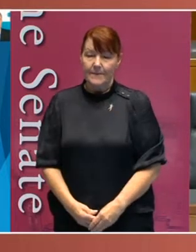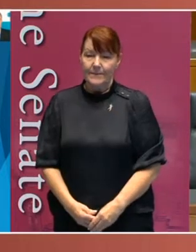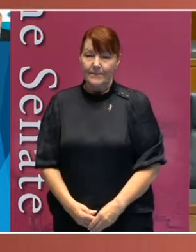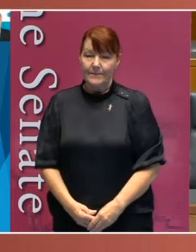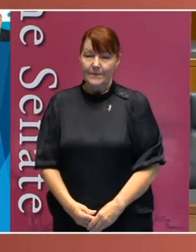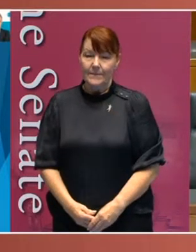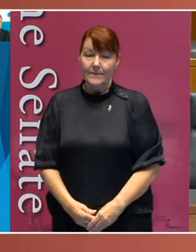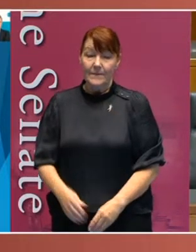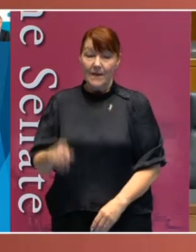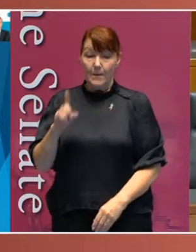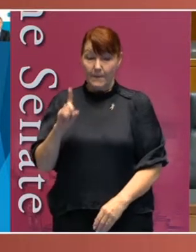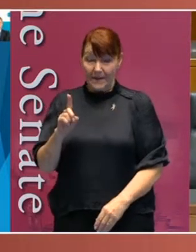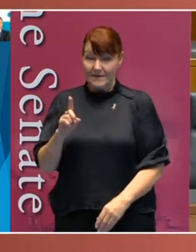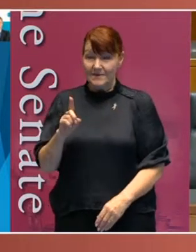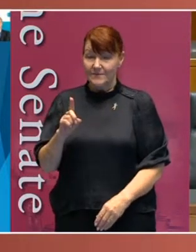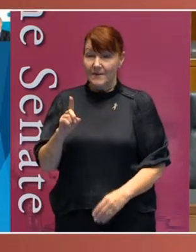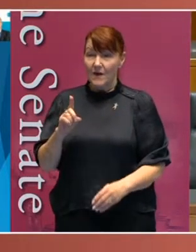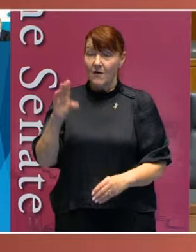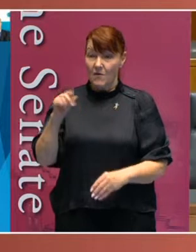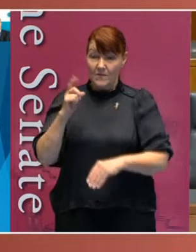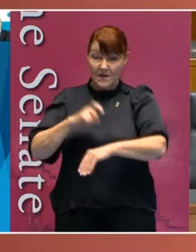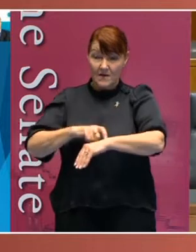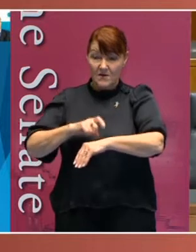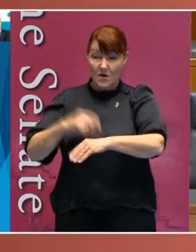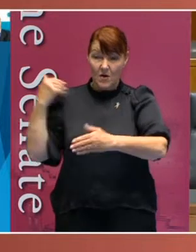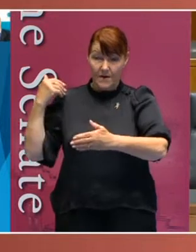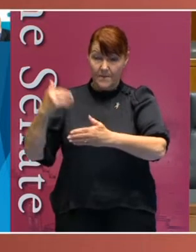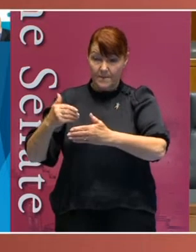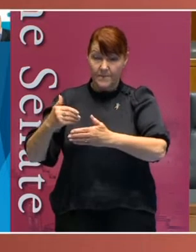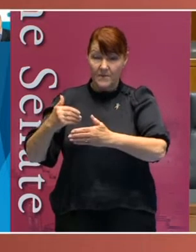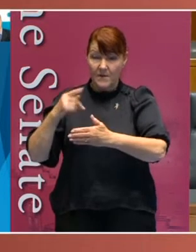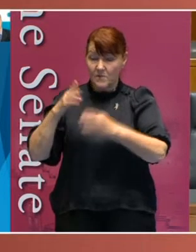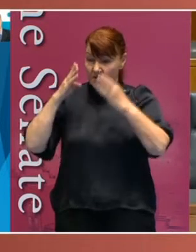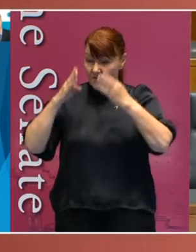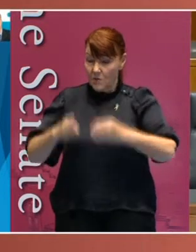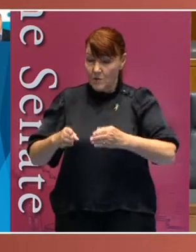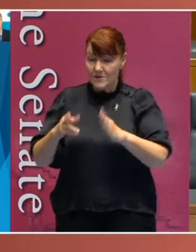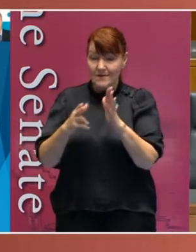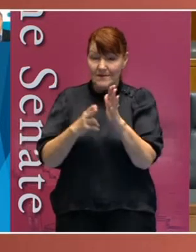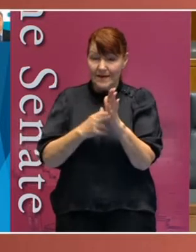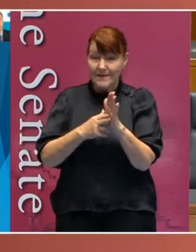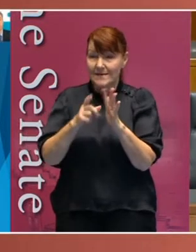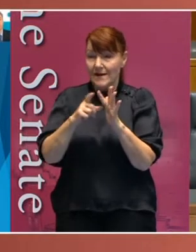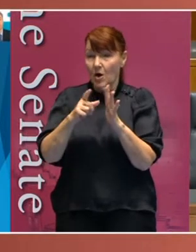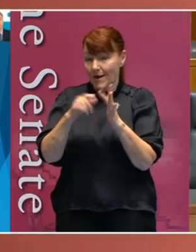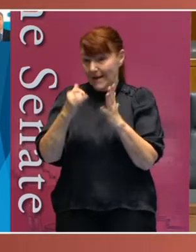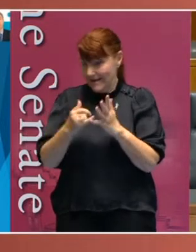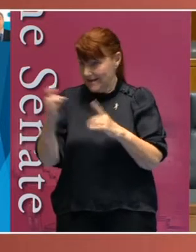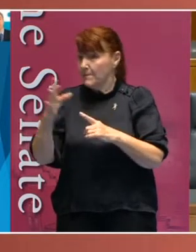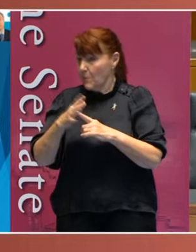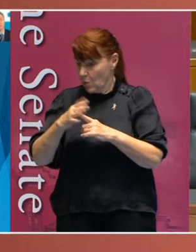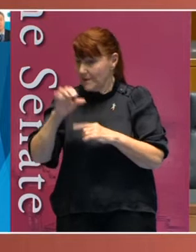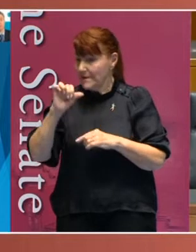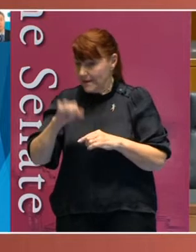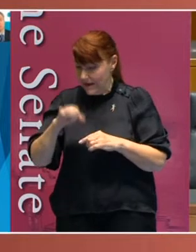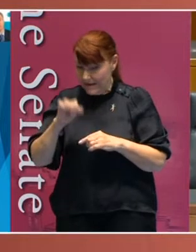But what has been seen since is whilst this focus on the National Disability Insurance Scheme is important and